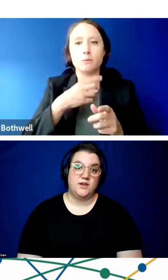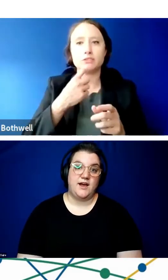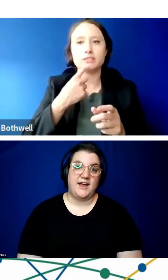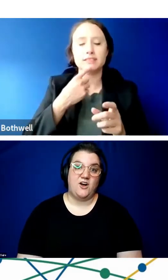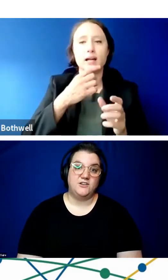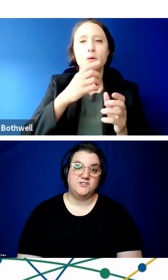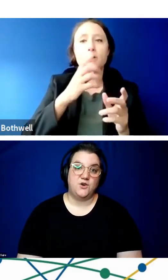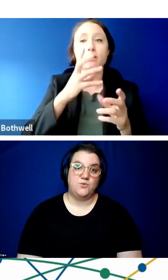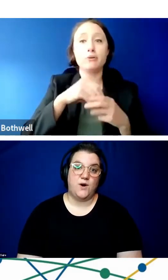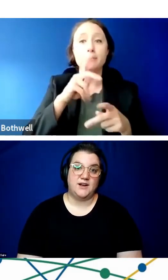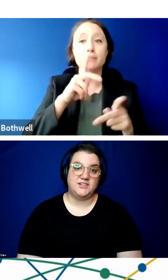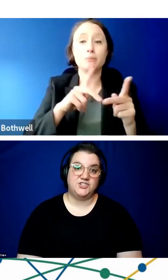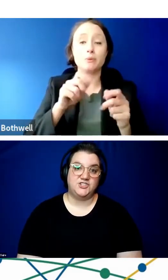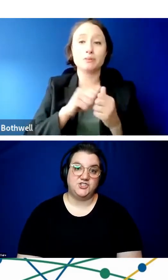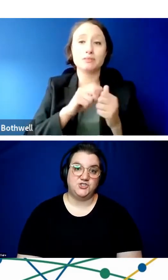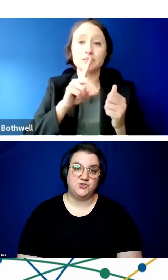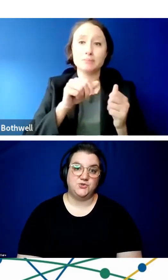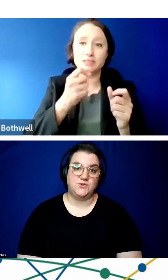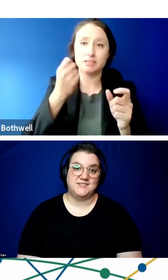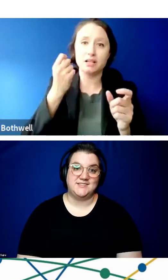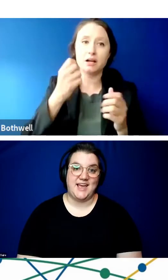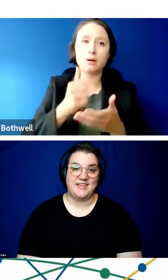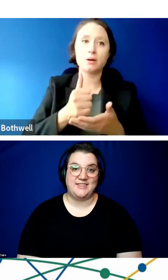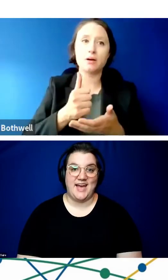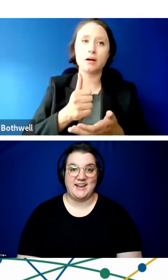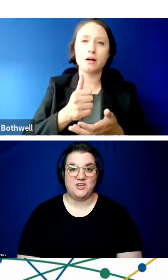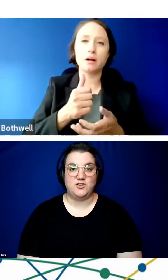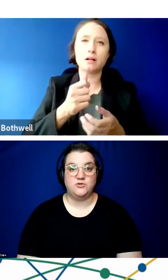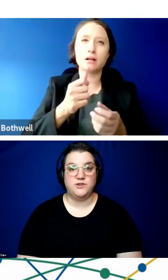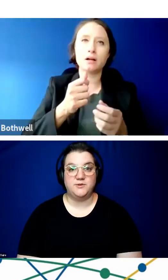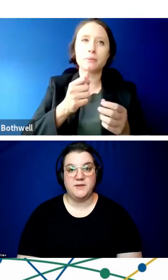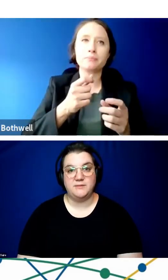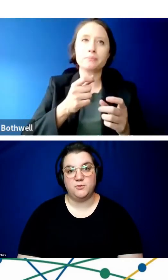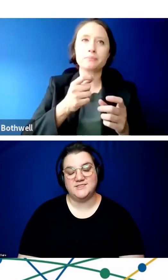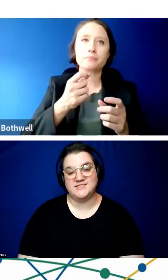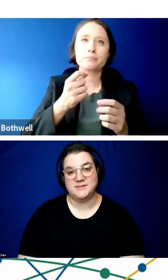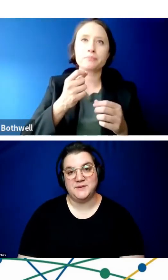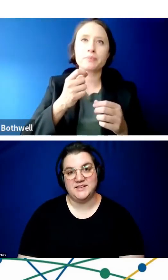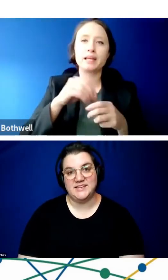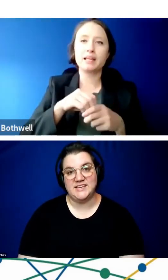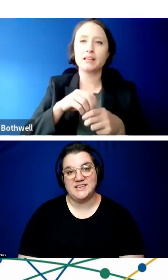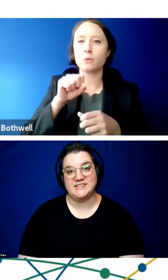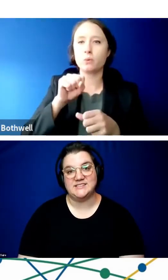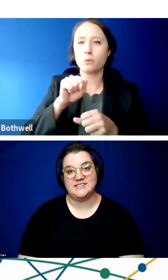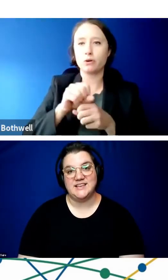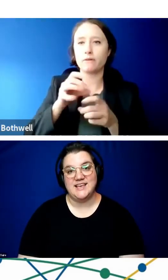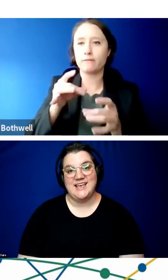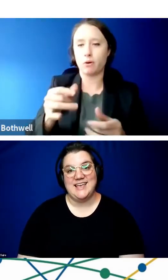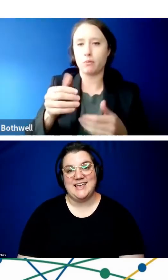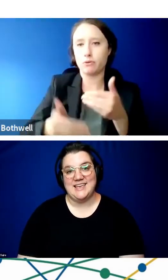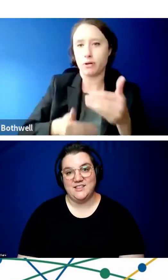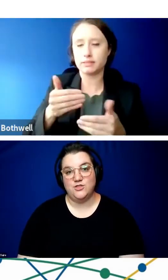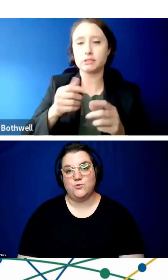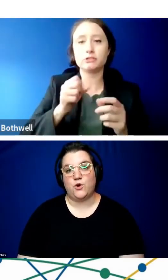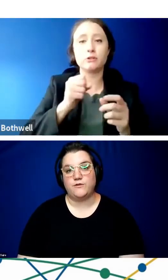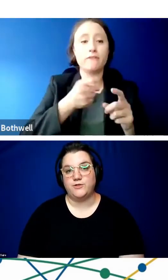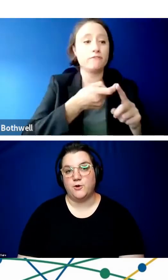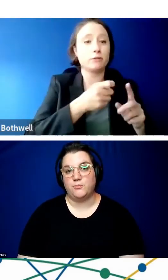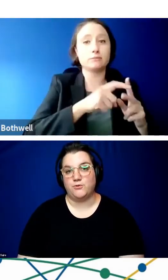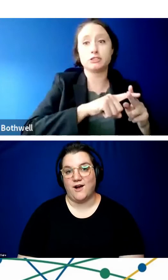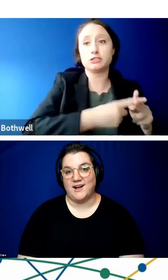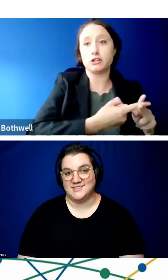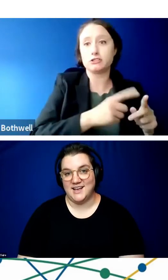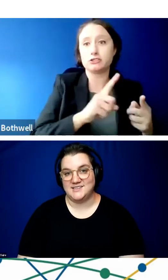I also wanted to say that including people with disabilities in the